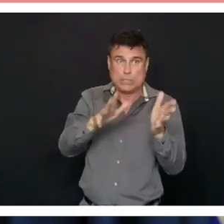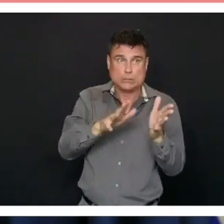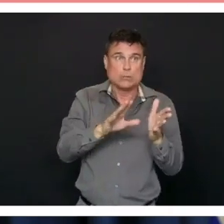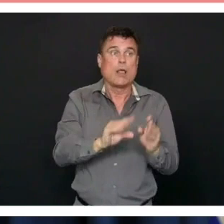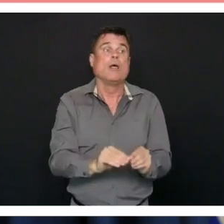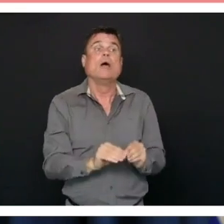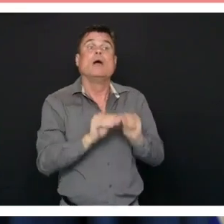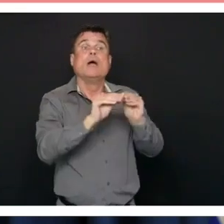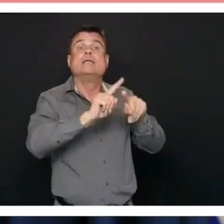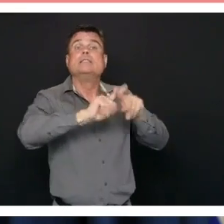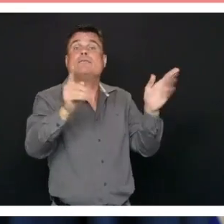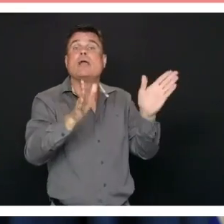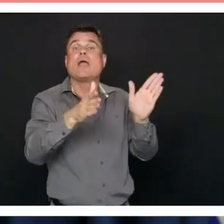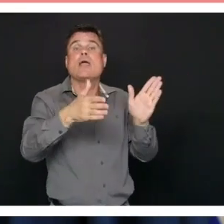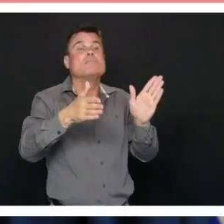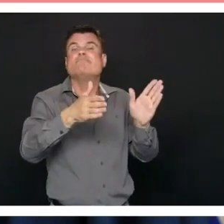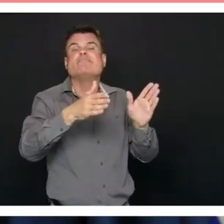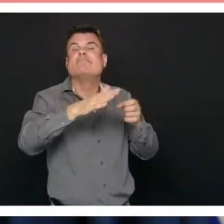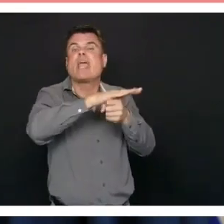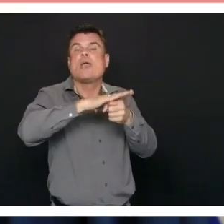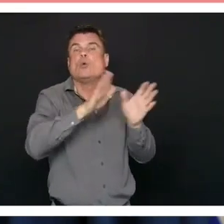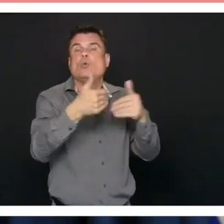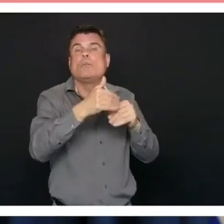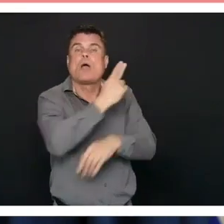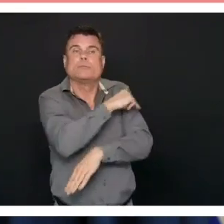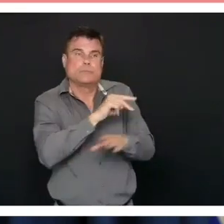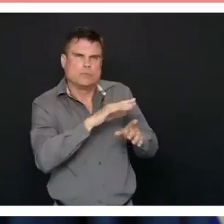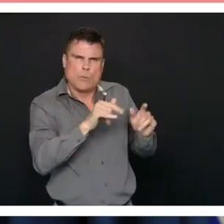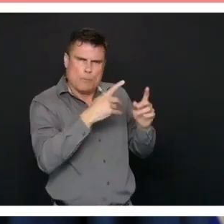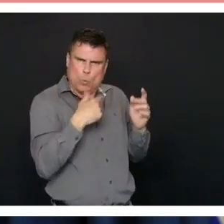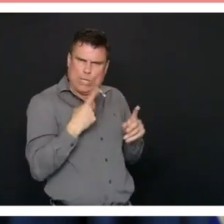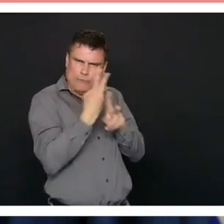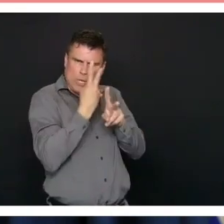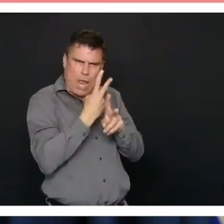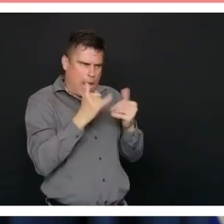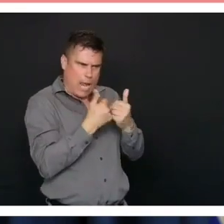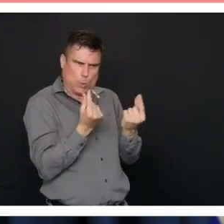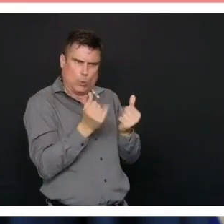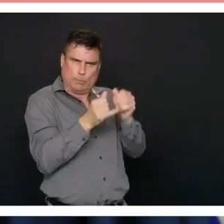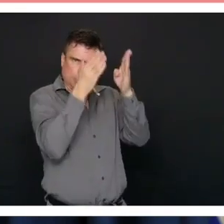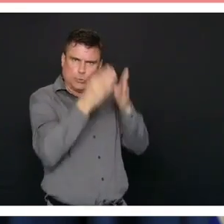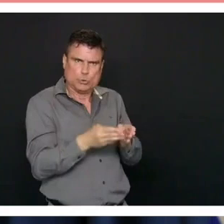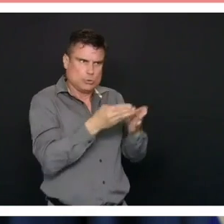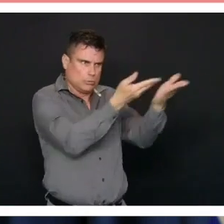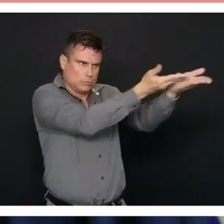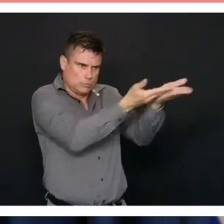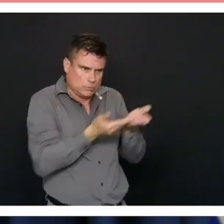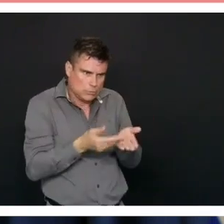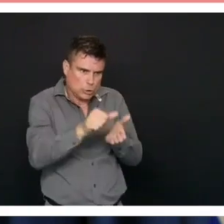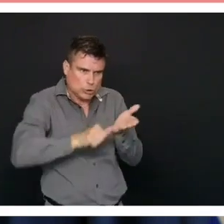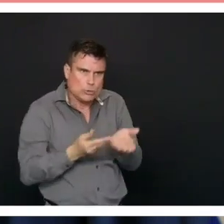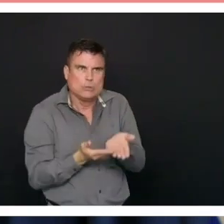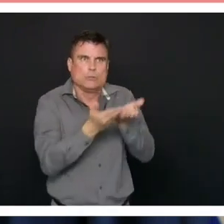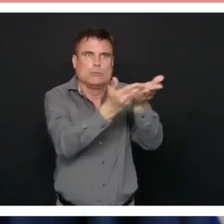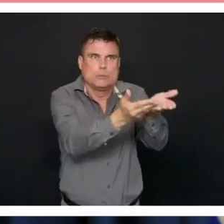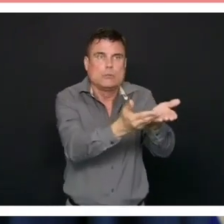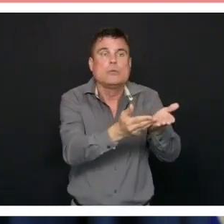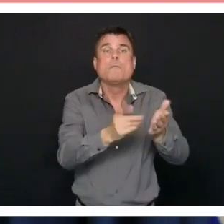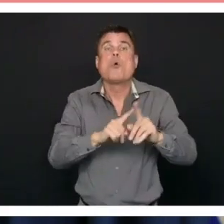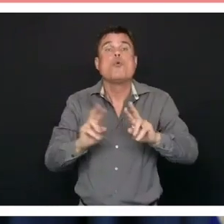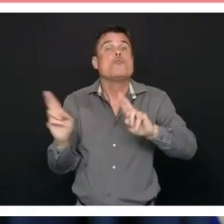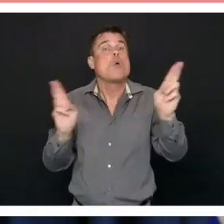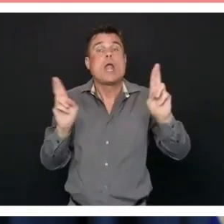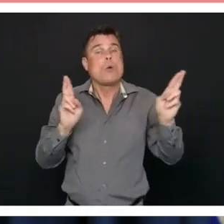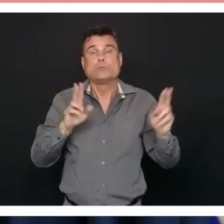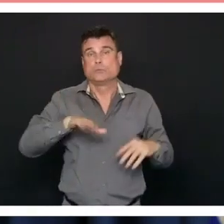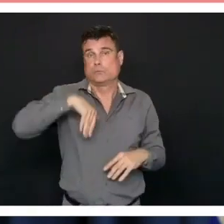But in the fall, when we start seeing influenza season again, and there's a potential for what we're calling a second wave or